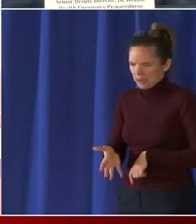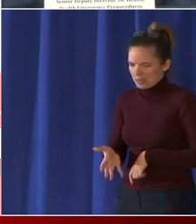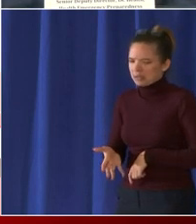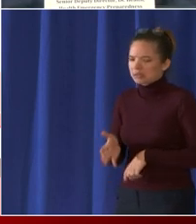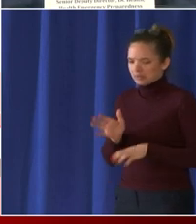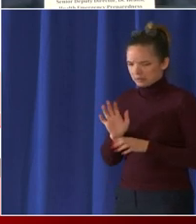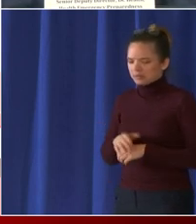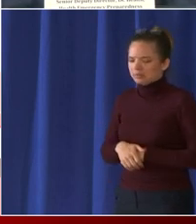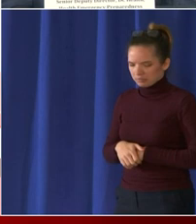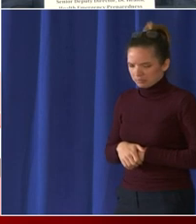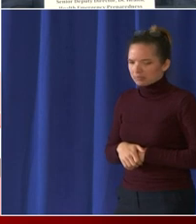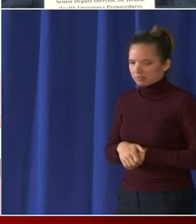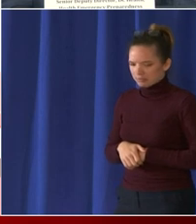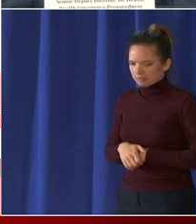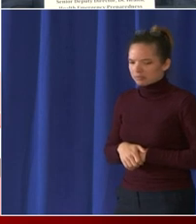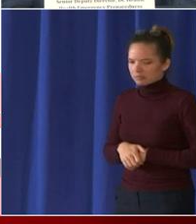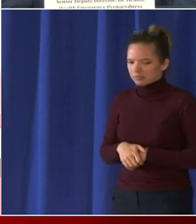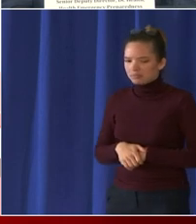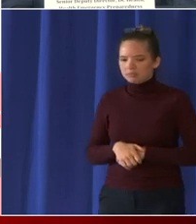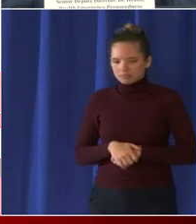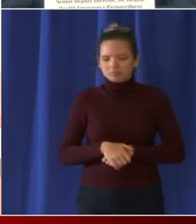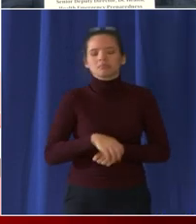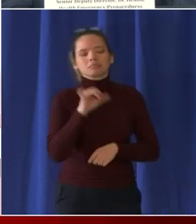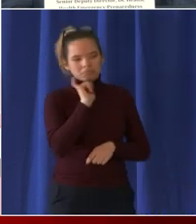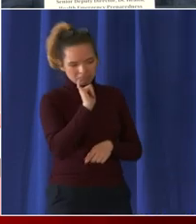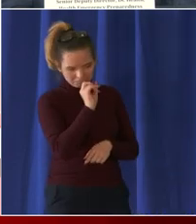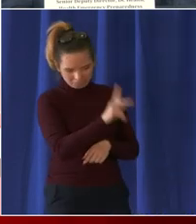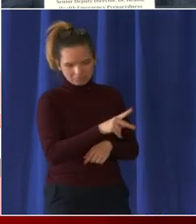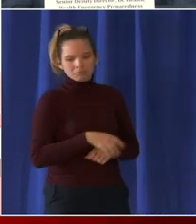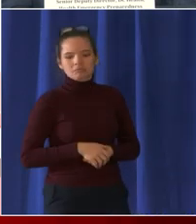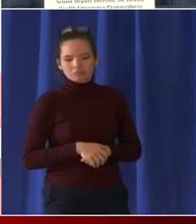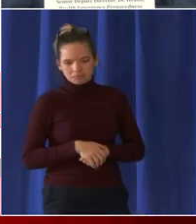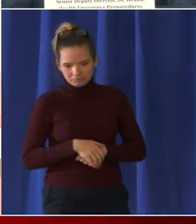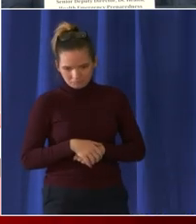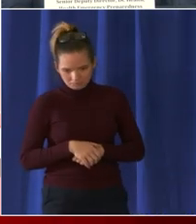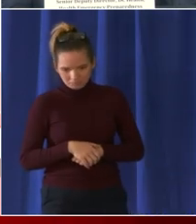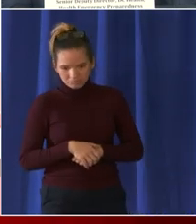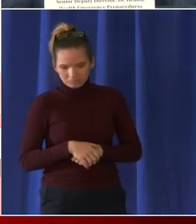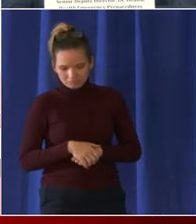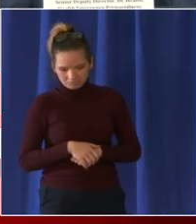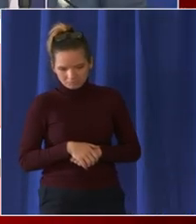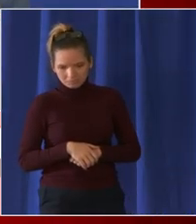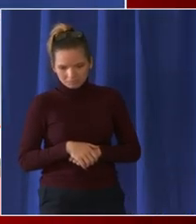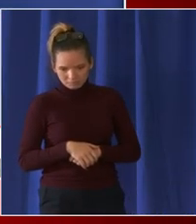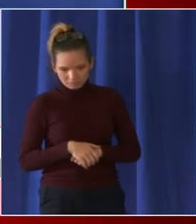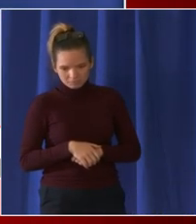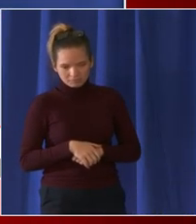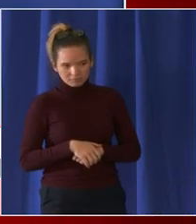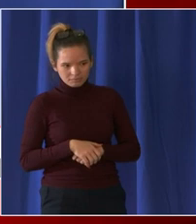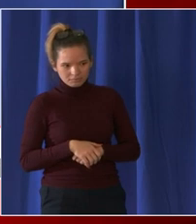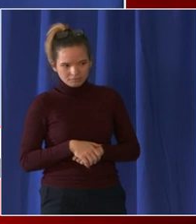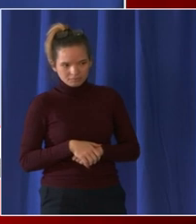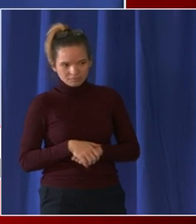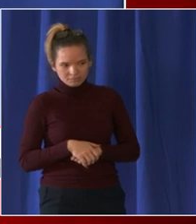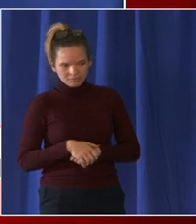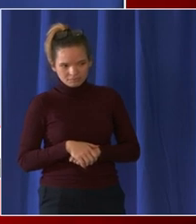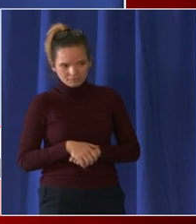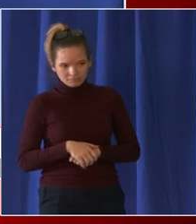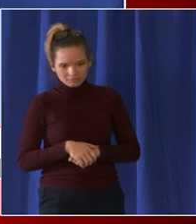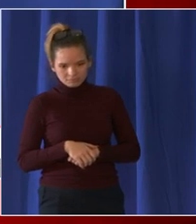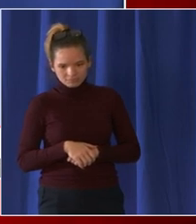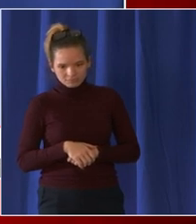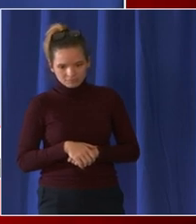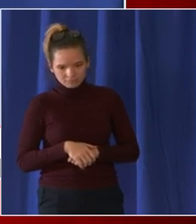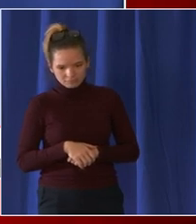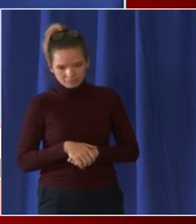and i and i apologize in advance that i know just enough about this to ask an uninformed question but can you explain to me and tell me if any